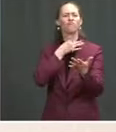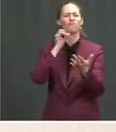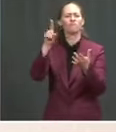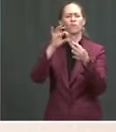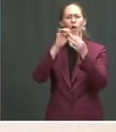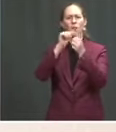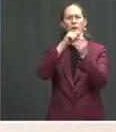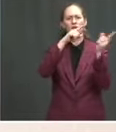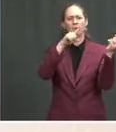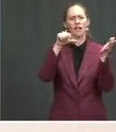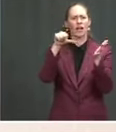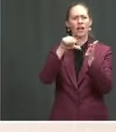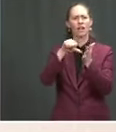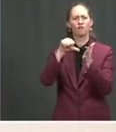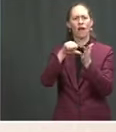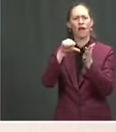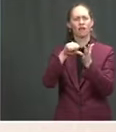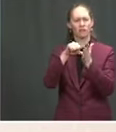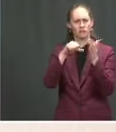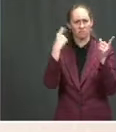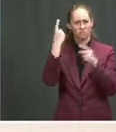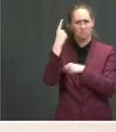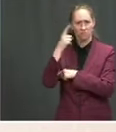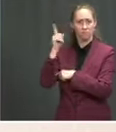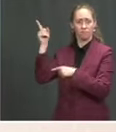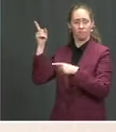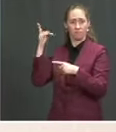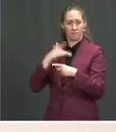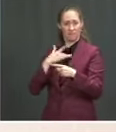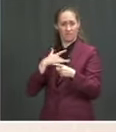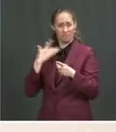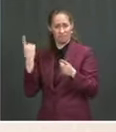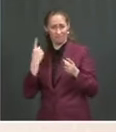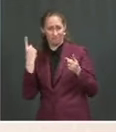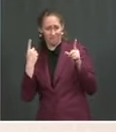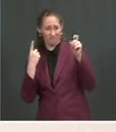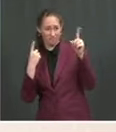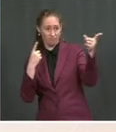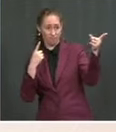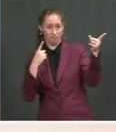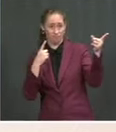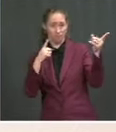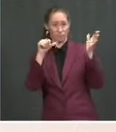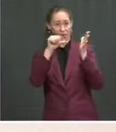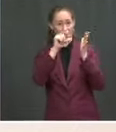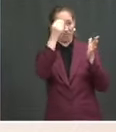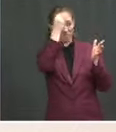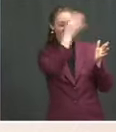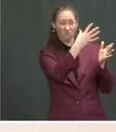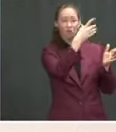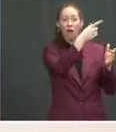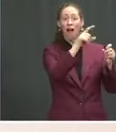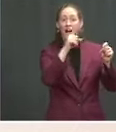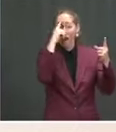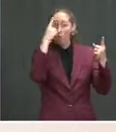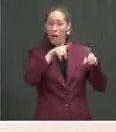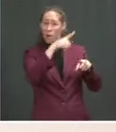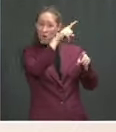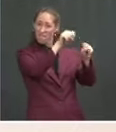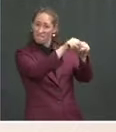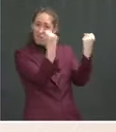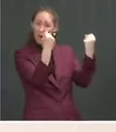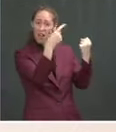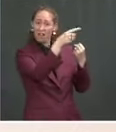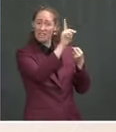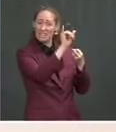President have to say about that? And then secondly, he's under U.S. sanctions for the 1988 political prisoner executions. So